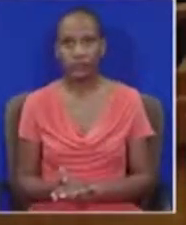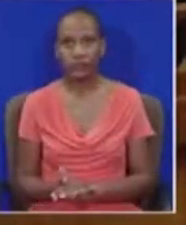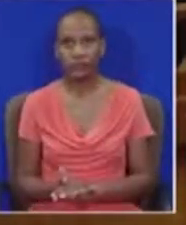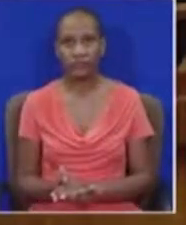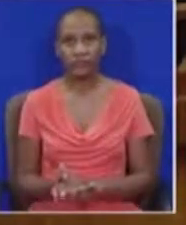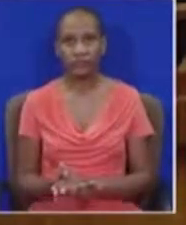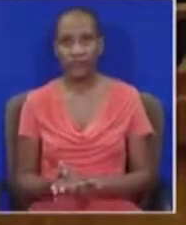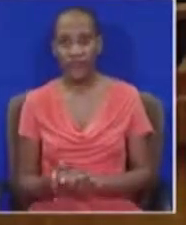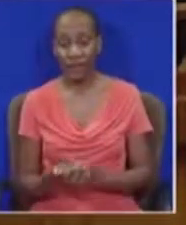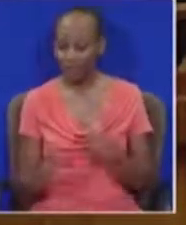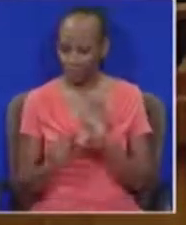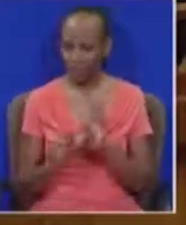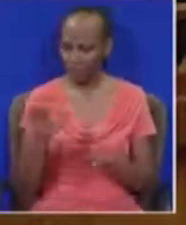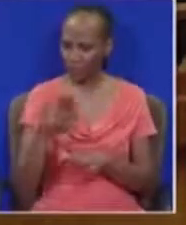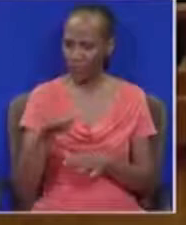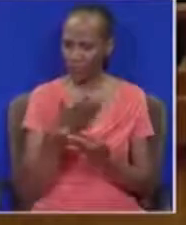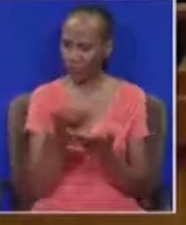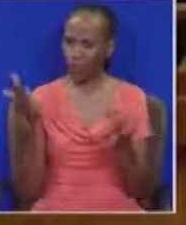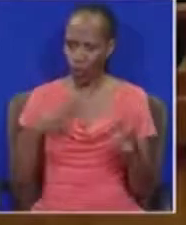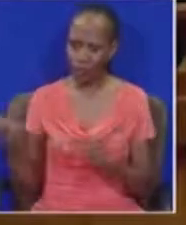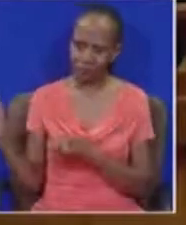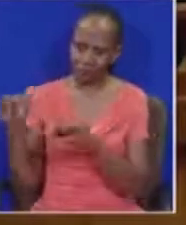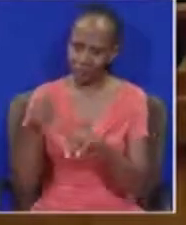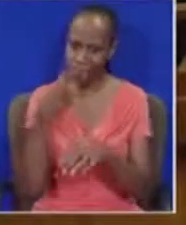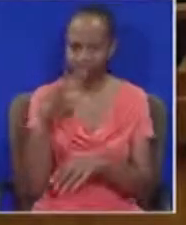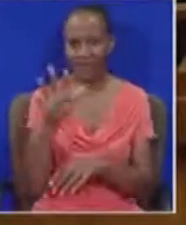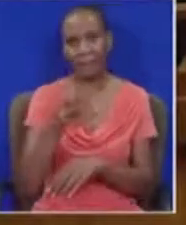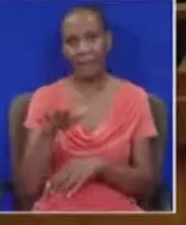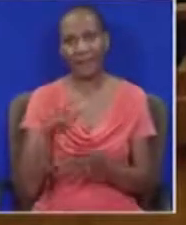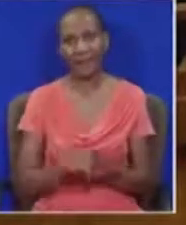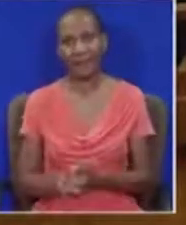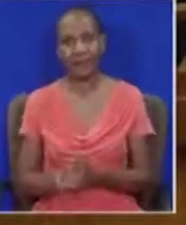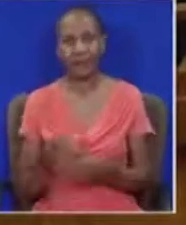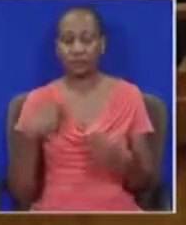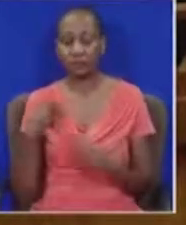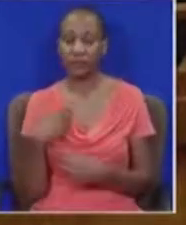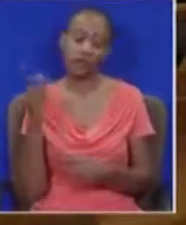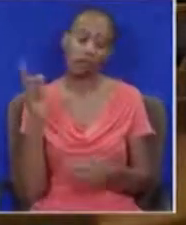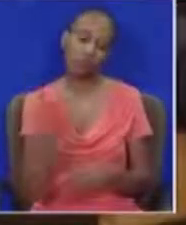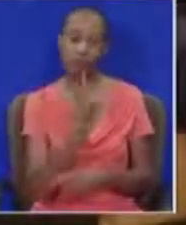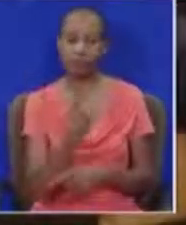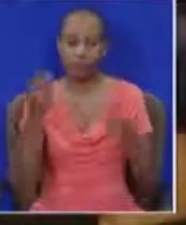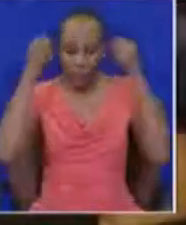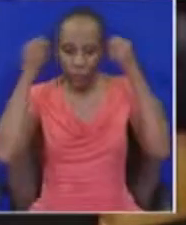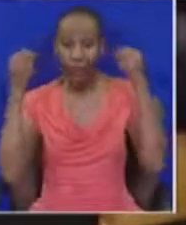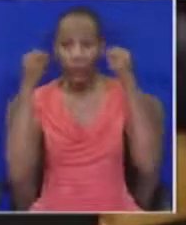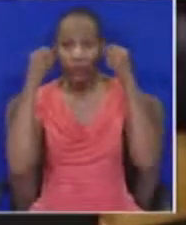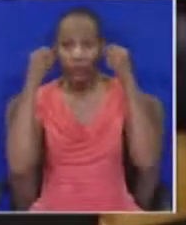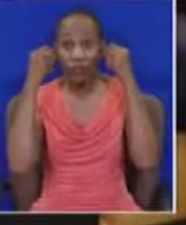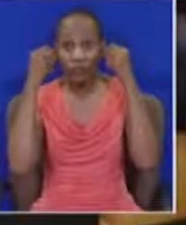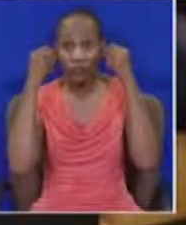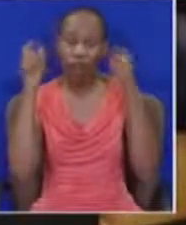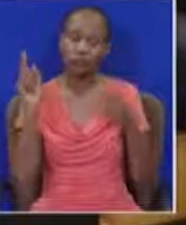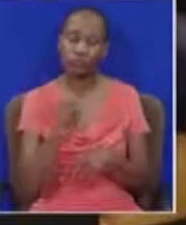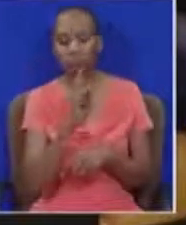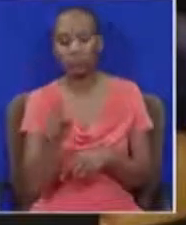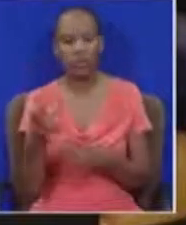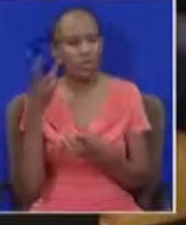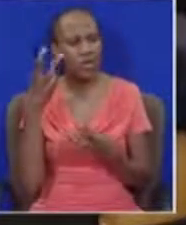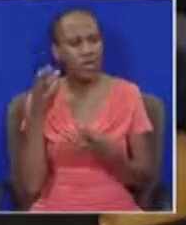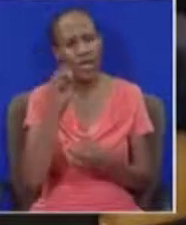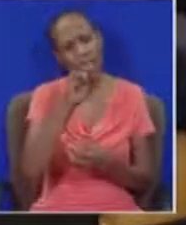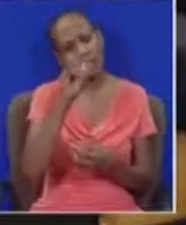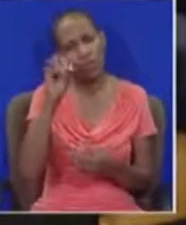to be seen these days. I put my headphones on while I was contemplating just how close our SOEs came to complete